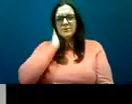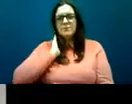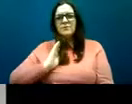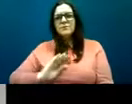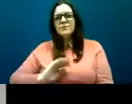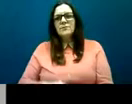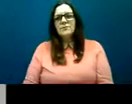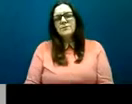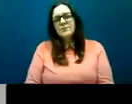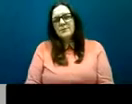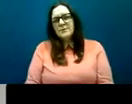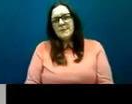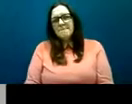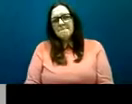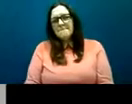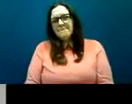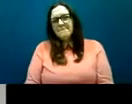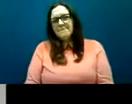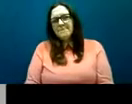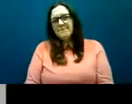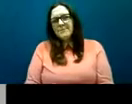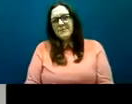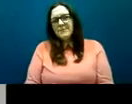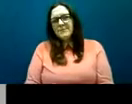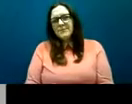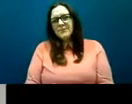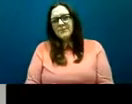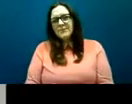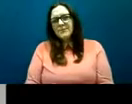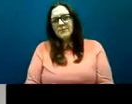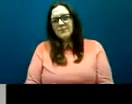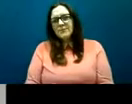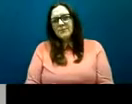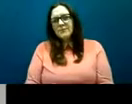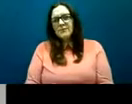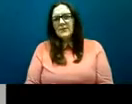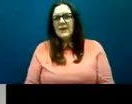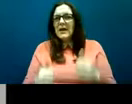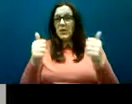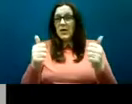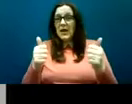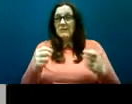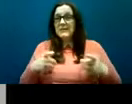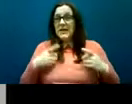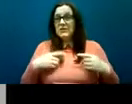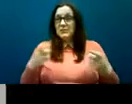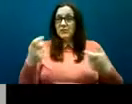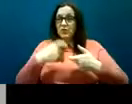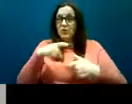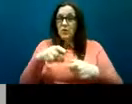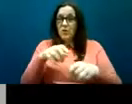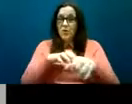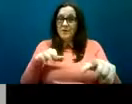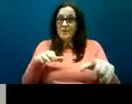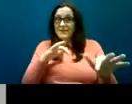Hi everyone I am delighted to be joining you at your webinar this afternoon to bring you through the research we did at Dublin